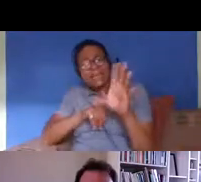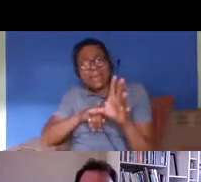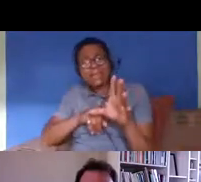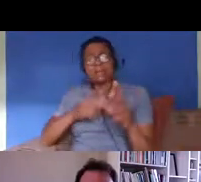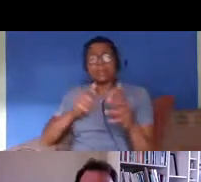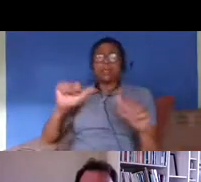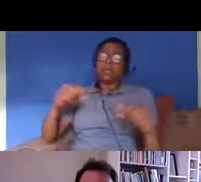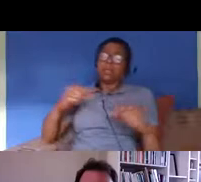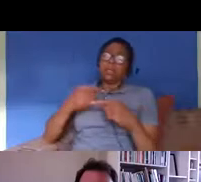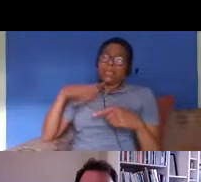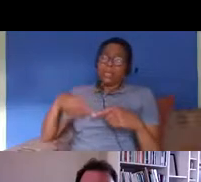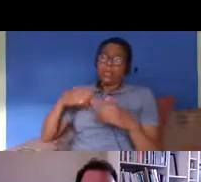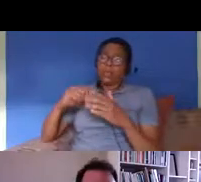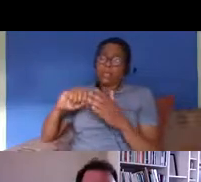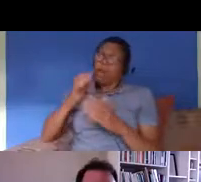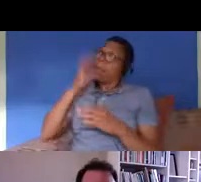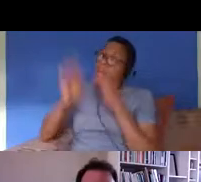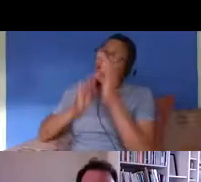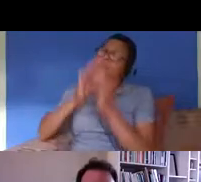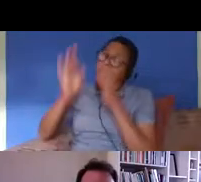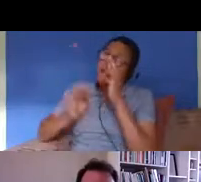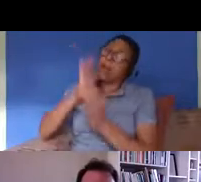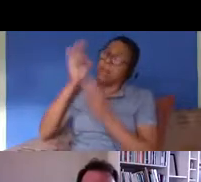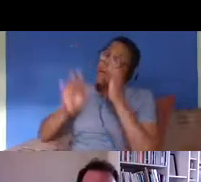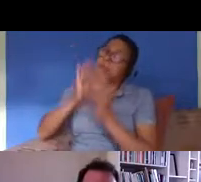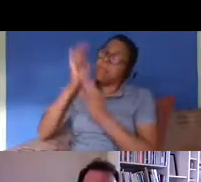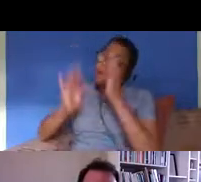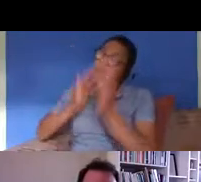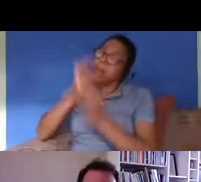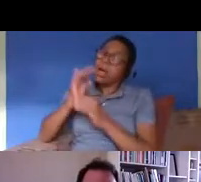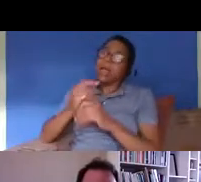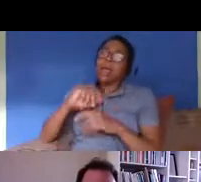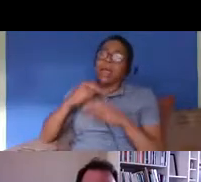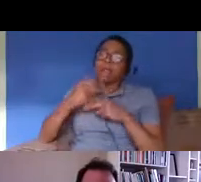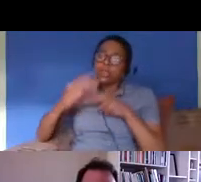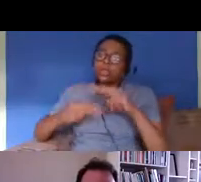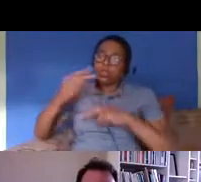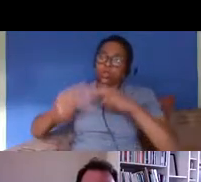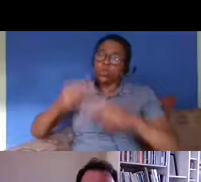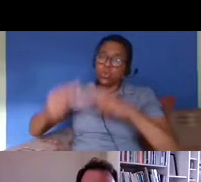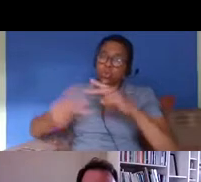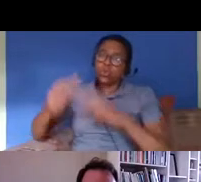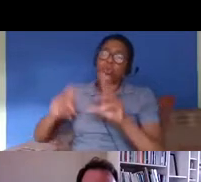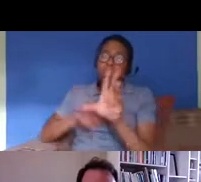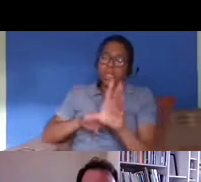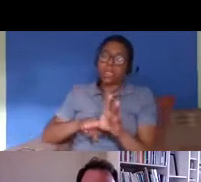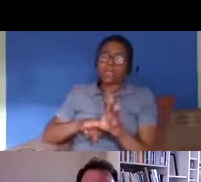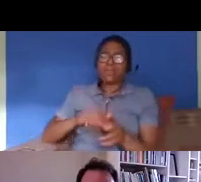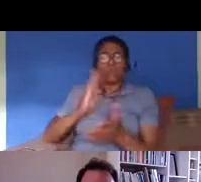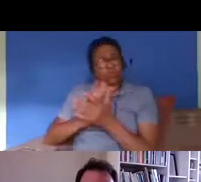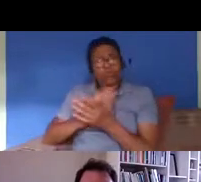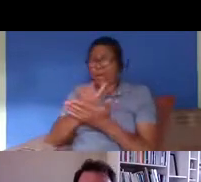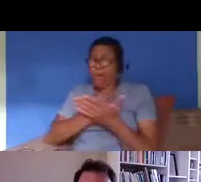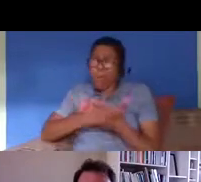that every two and a half years and it costs you a lot of money in fees to get there um so it's an extremely poor way